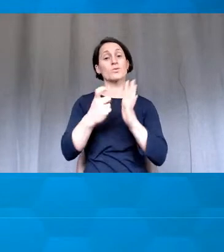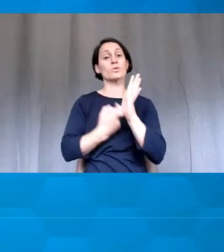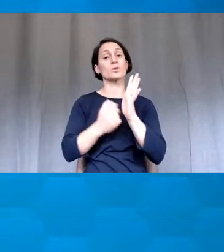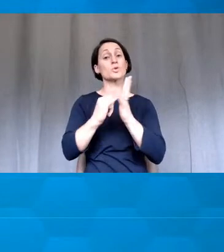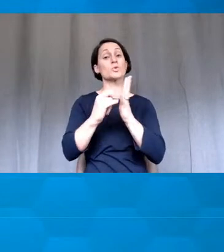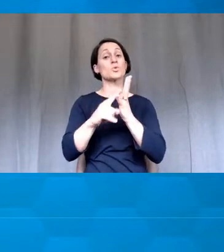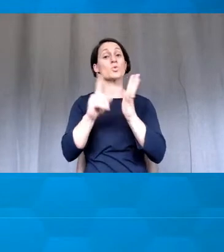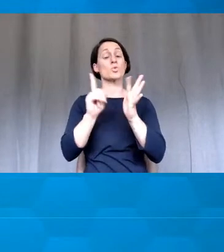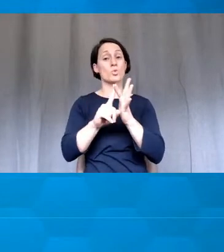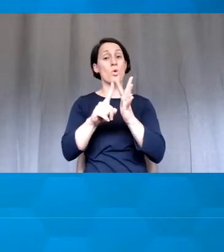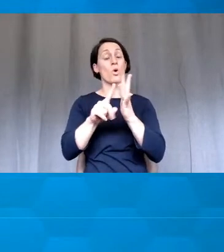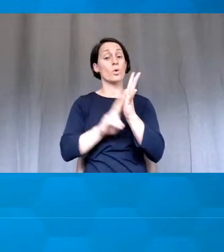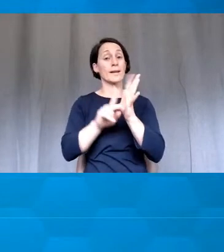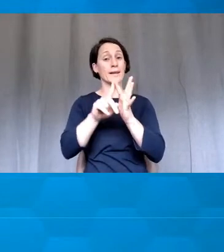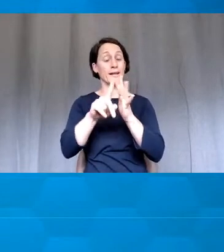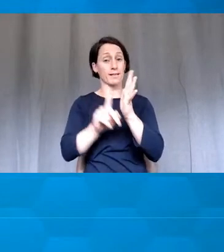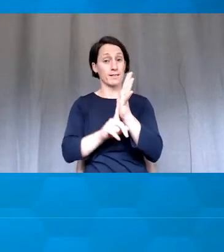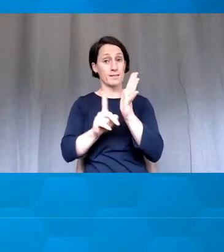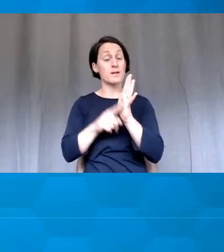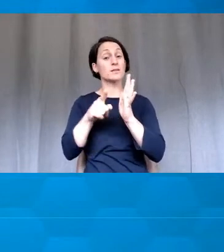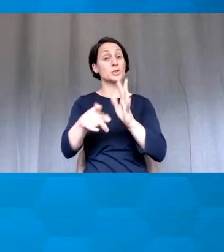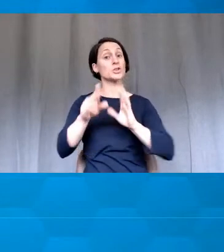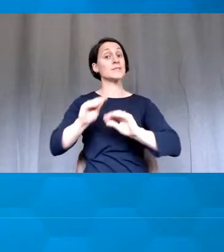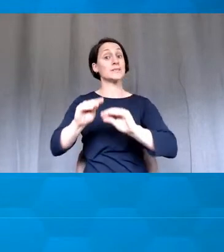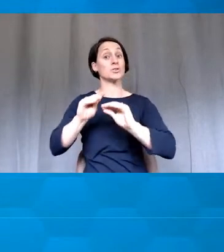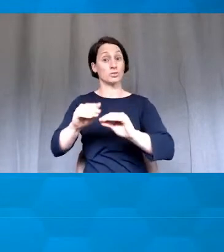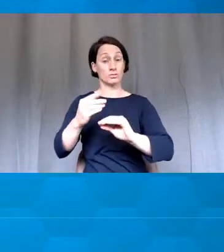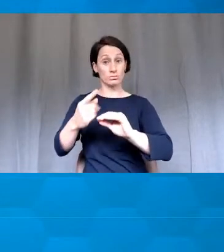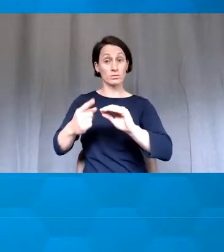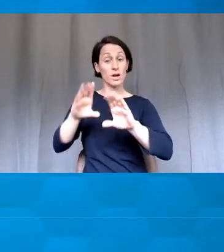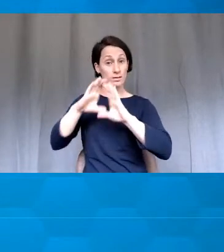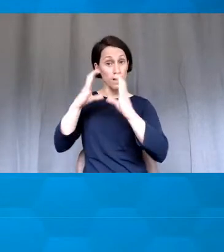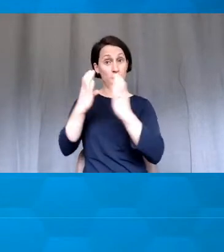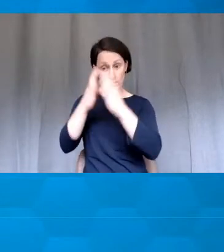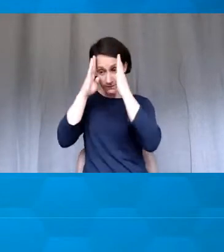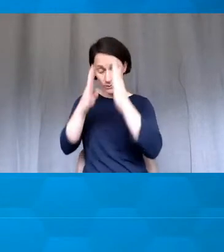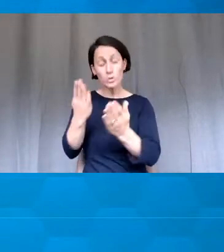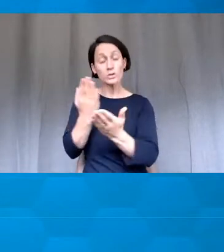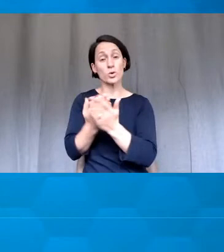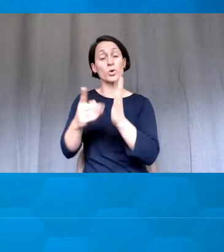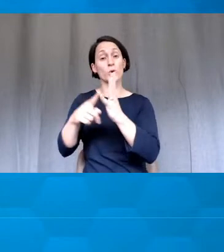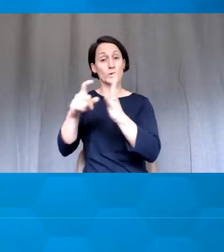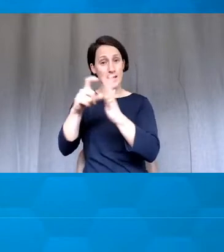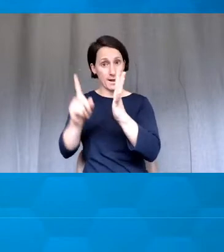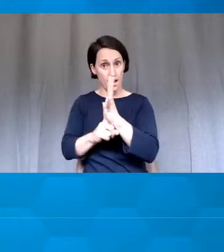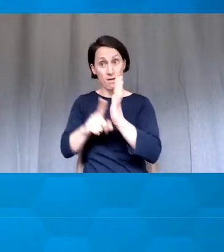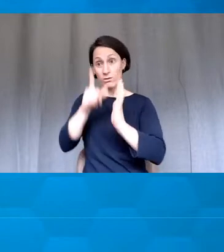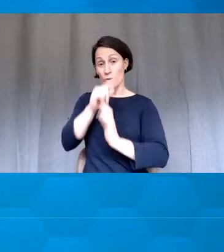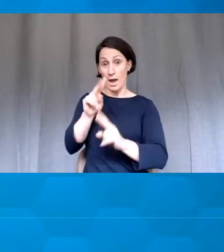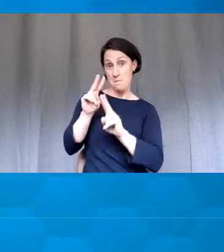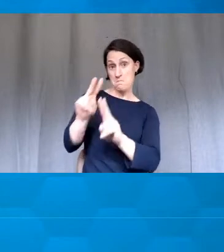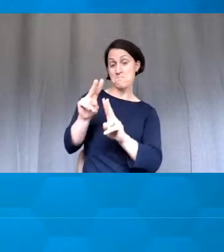presented here today, teaches a class on UDL, and that's something else you could access.